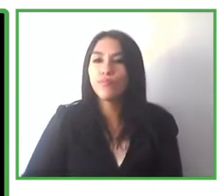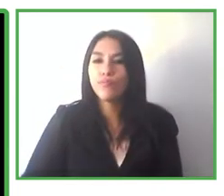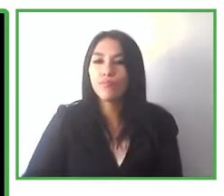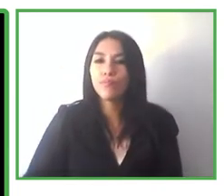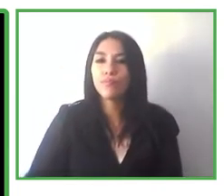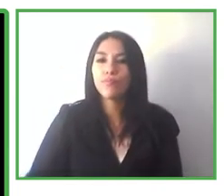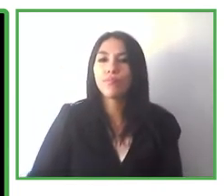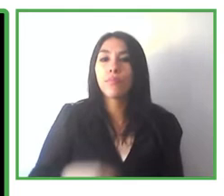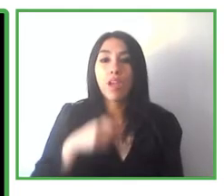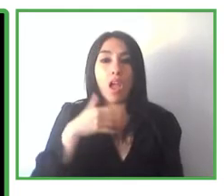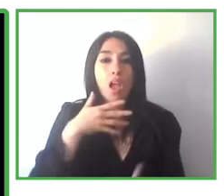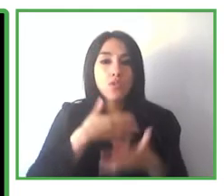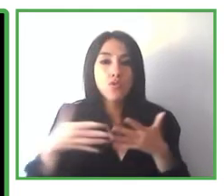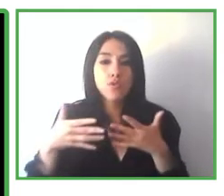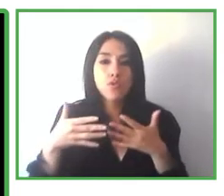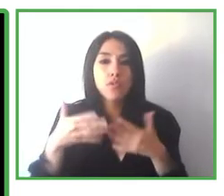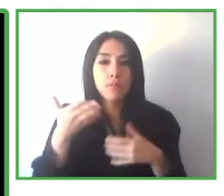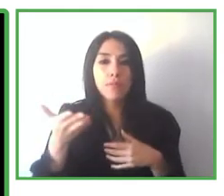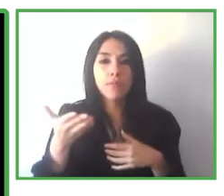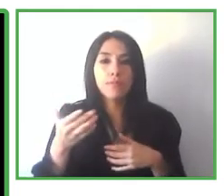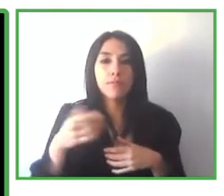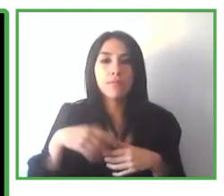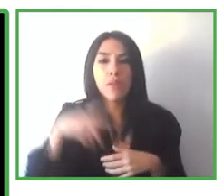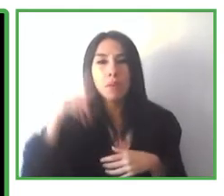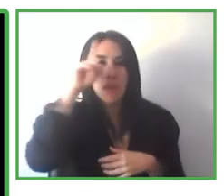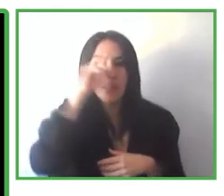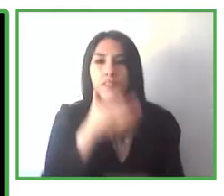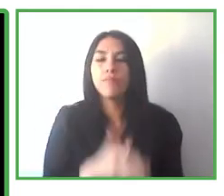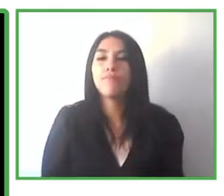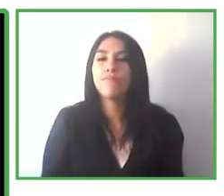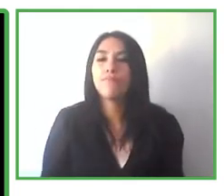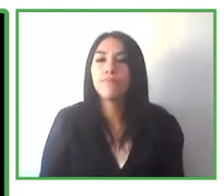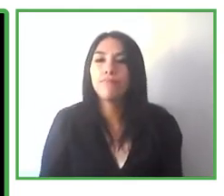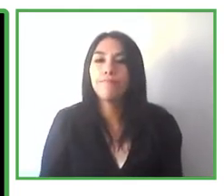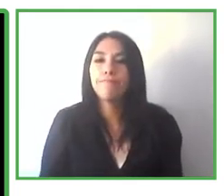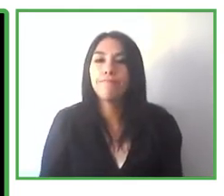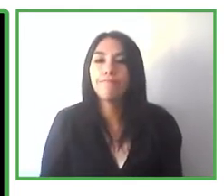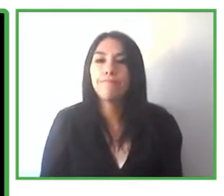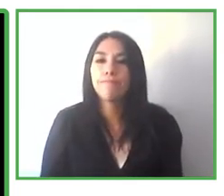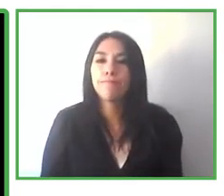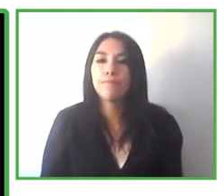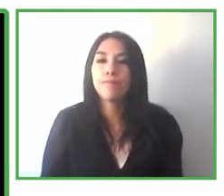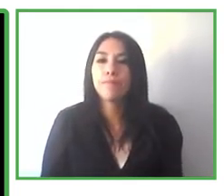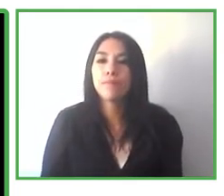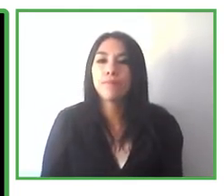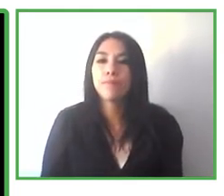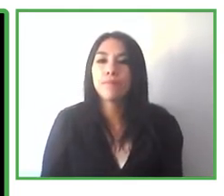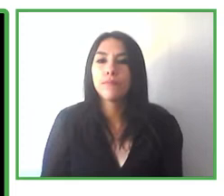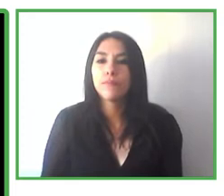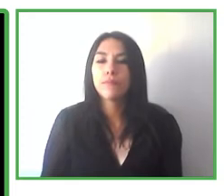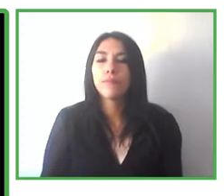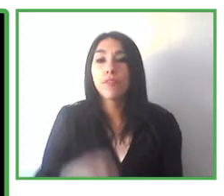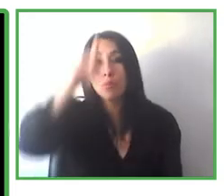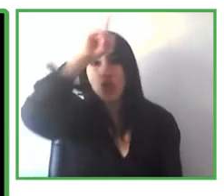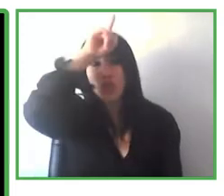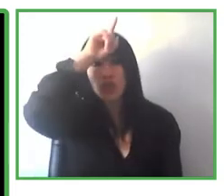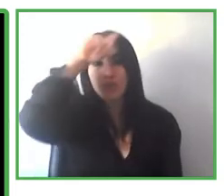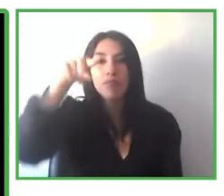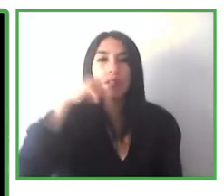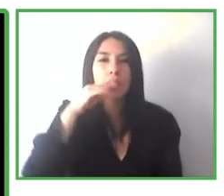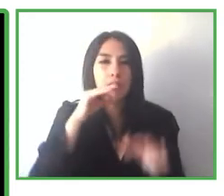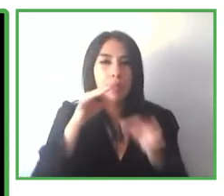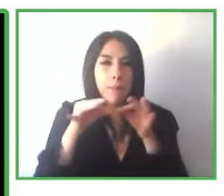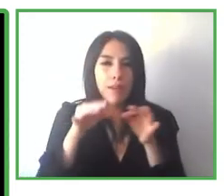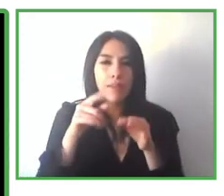a training Germany, this is the protocol, the COVID protocol in German. So many of us would have